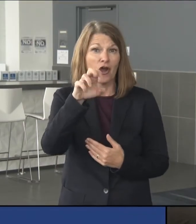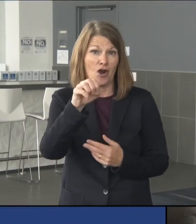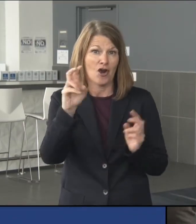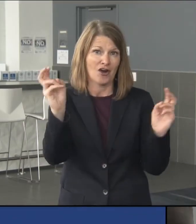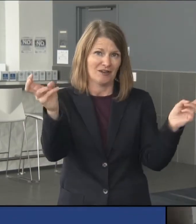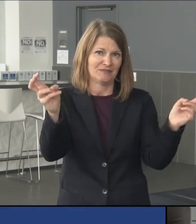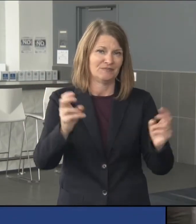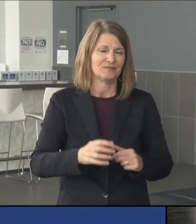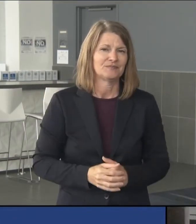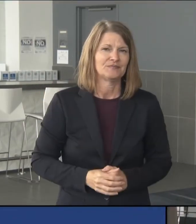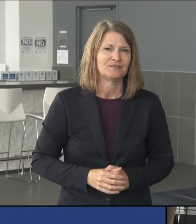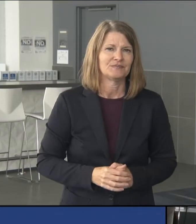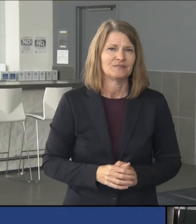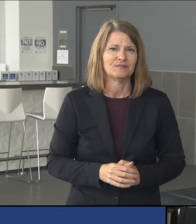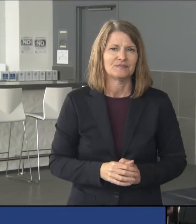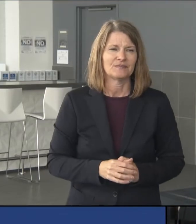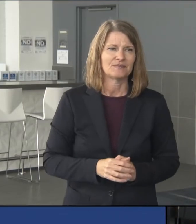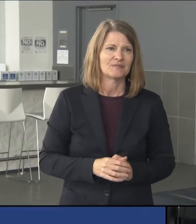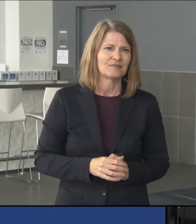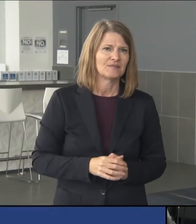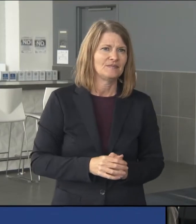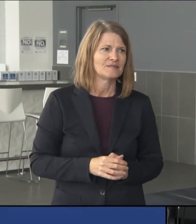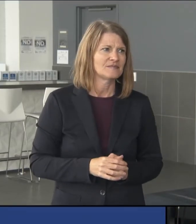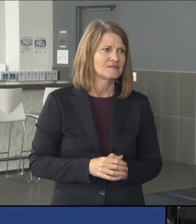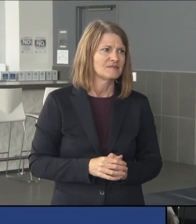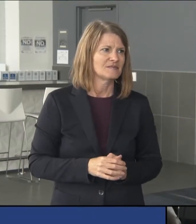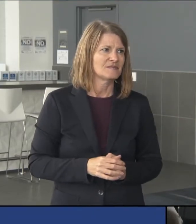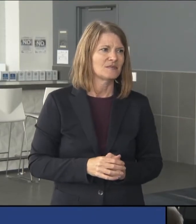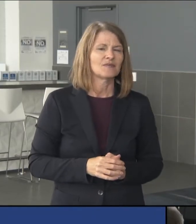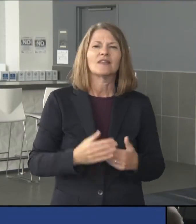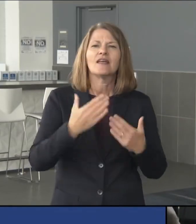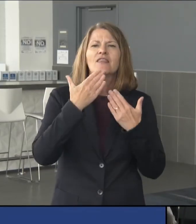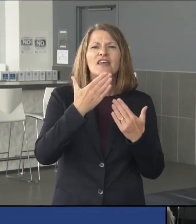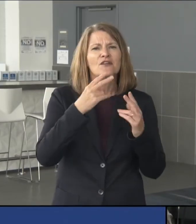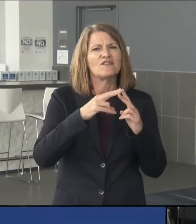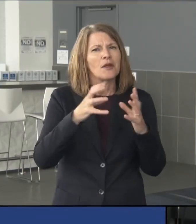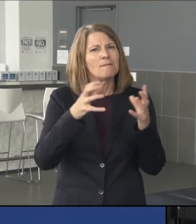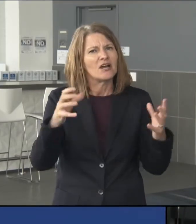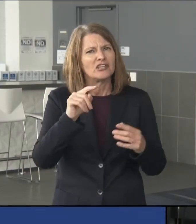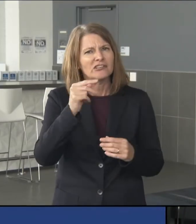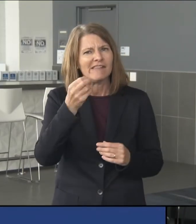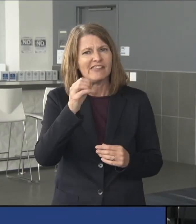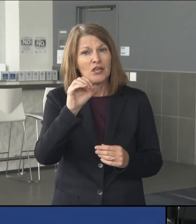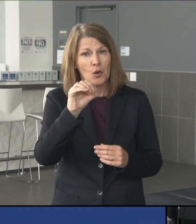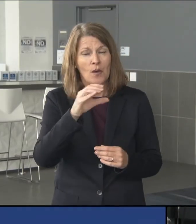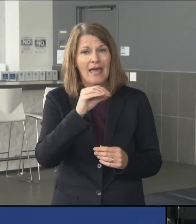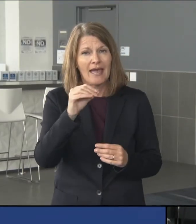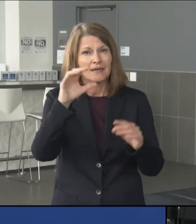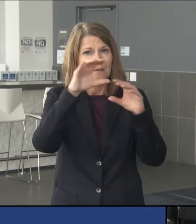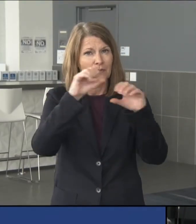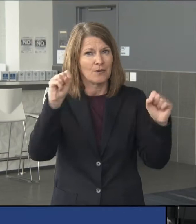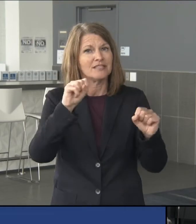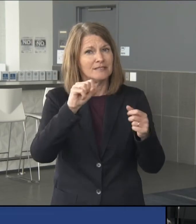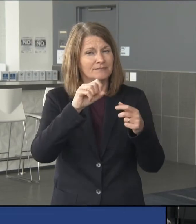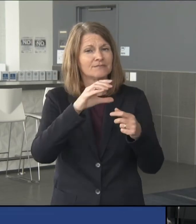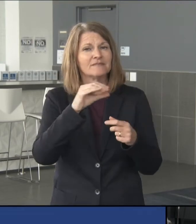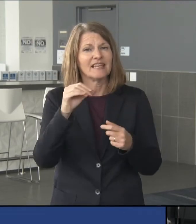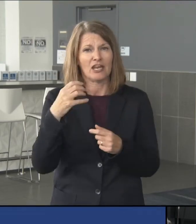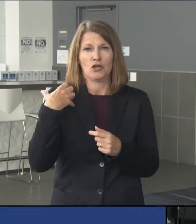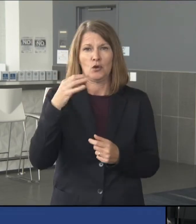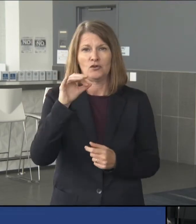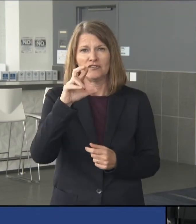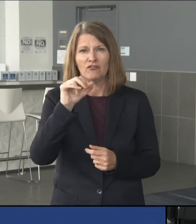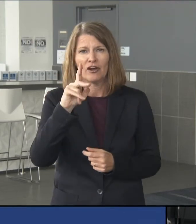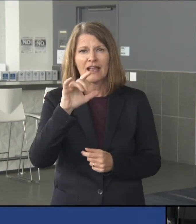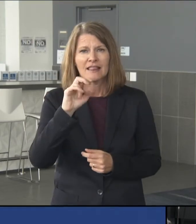very much, Theo, and President Barron, Coach Franklin,